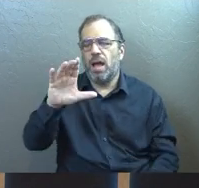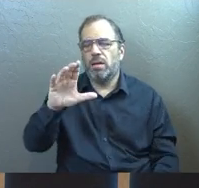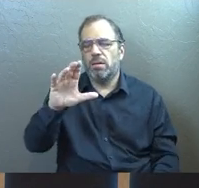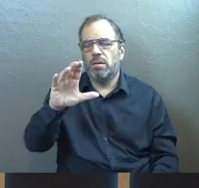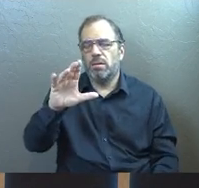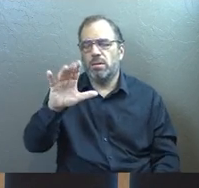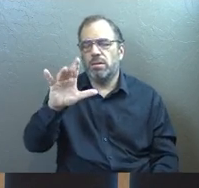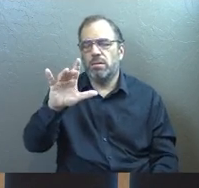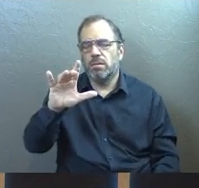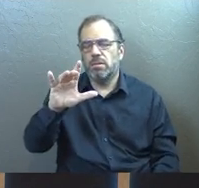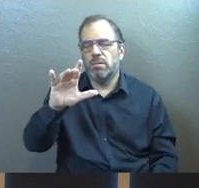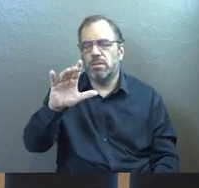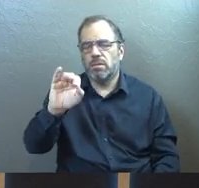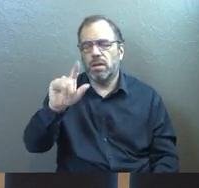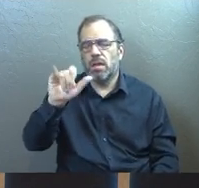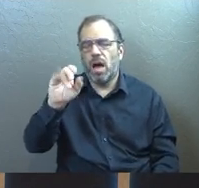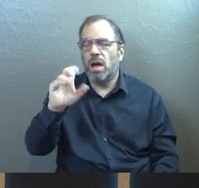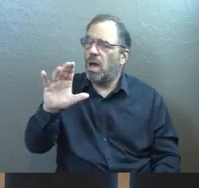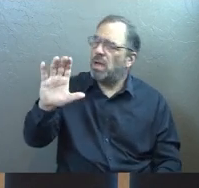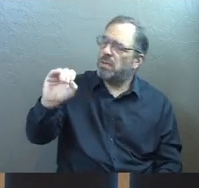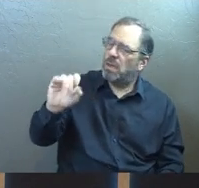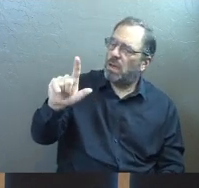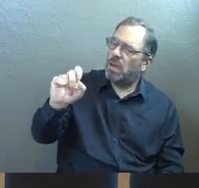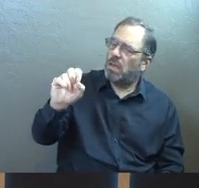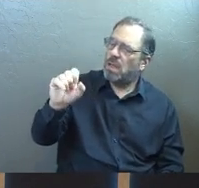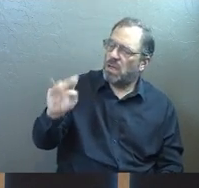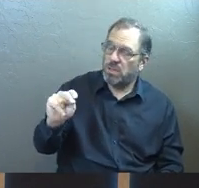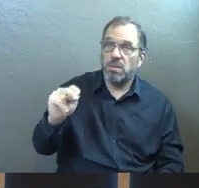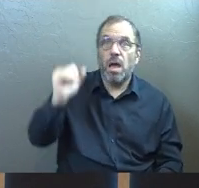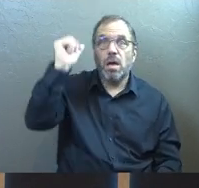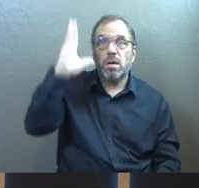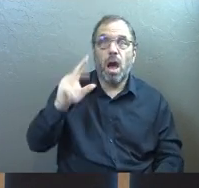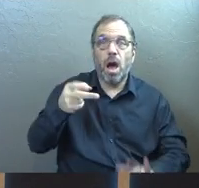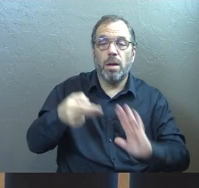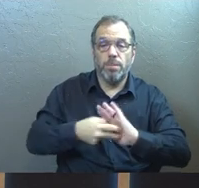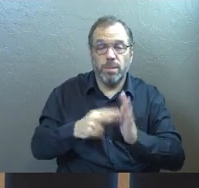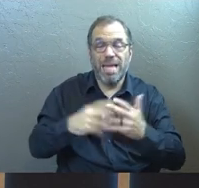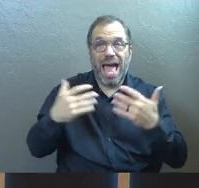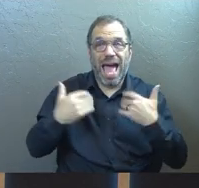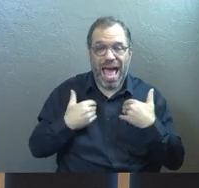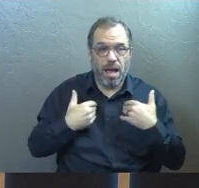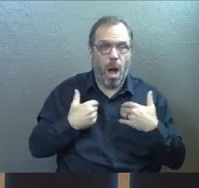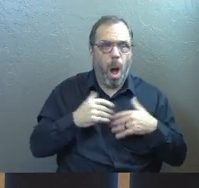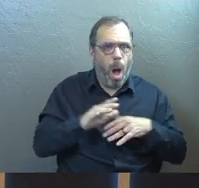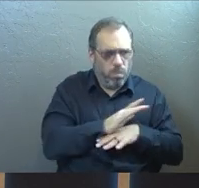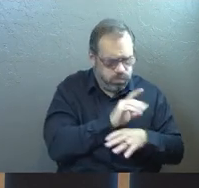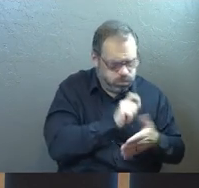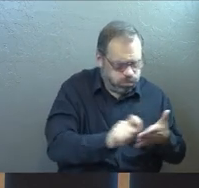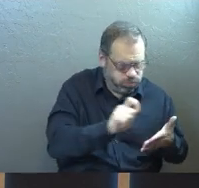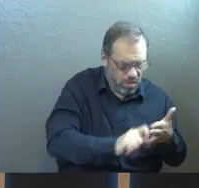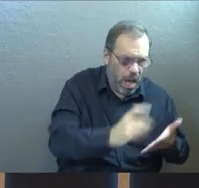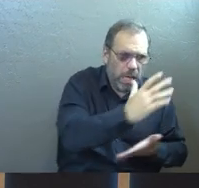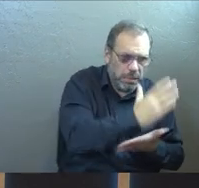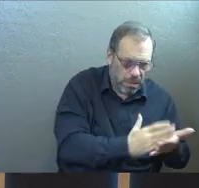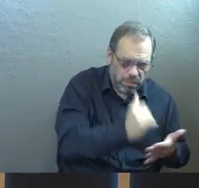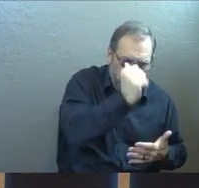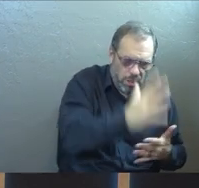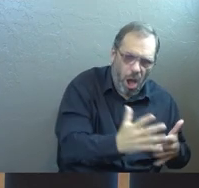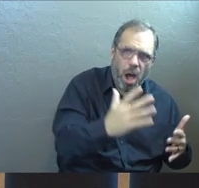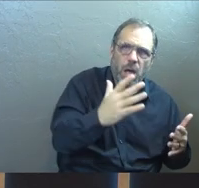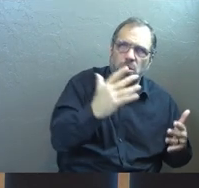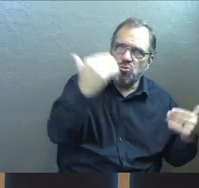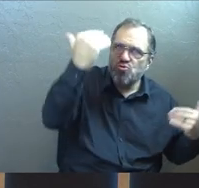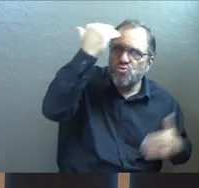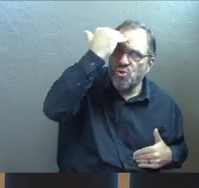in that house arrest that he was in. God had a purpose. Maybe he was too busy to write some of the things that God